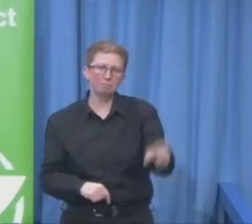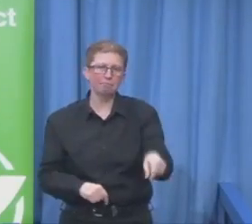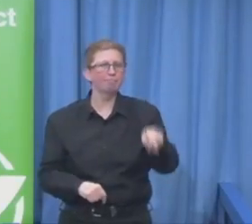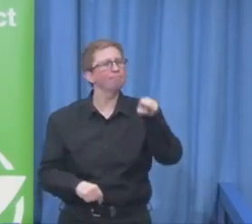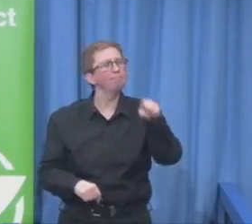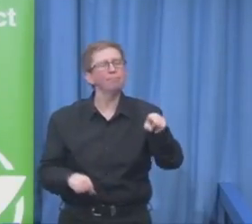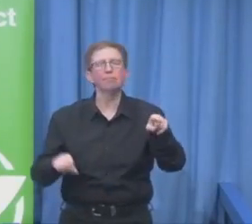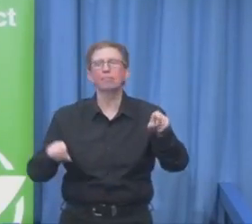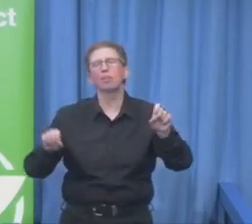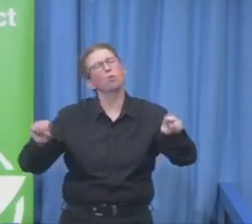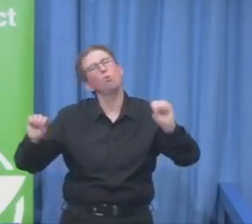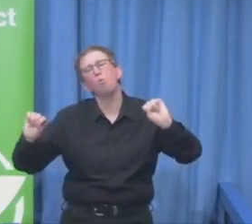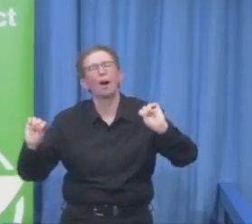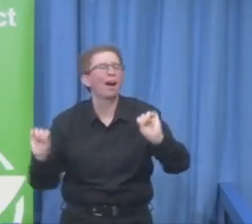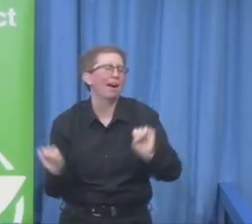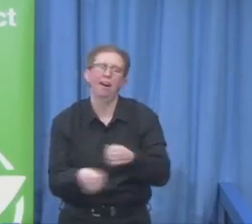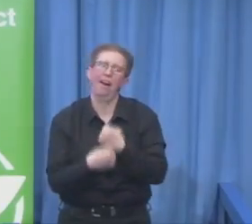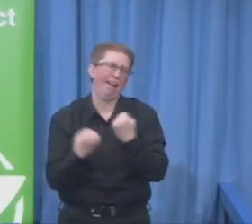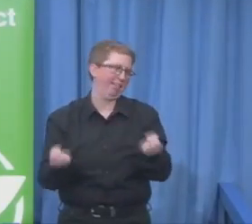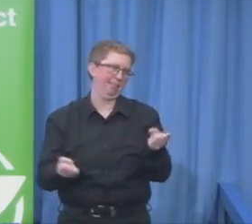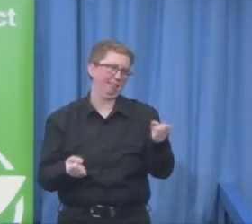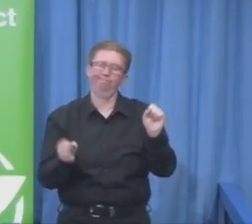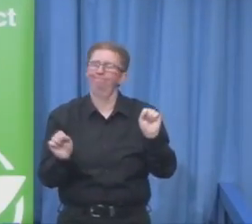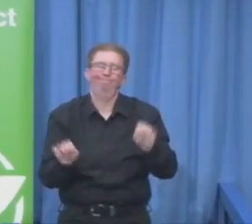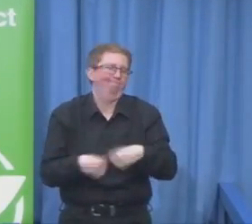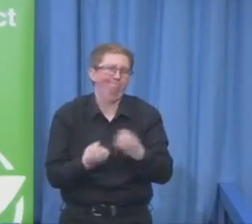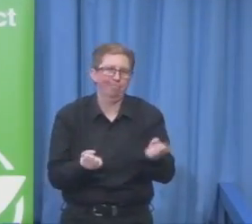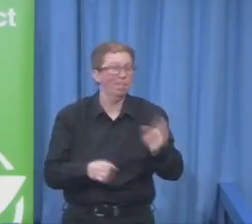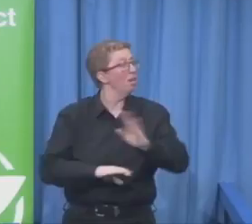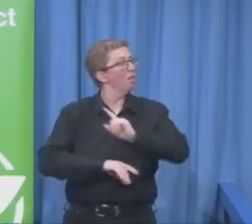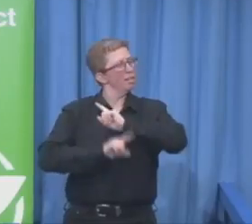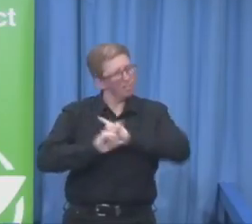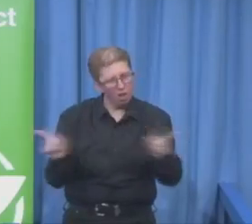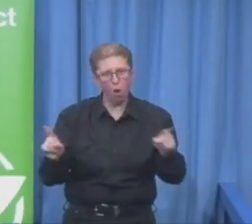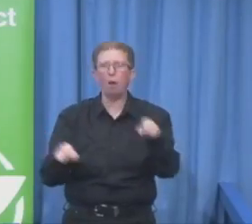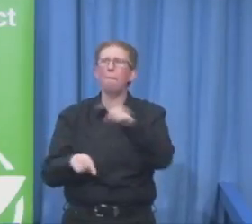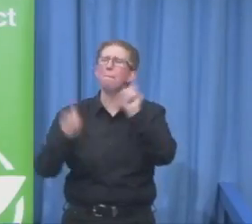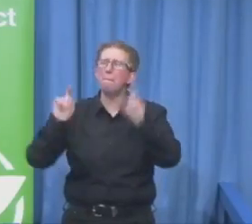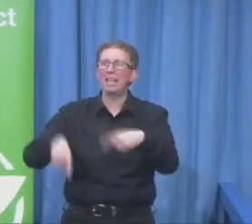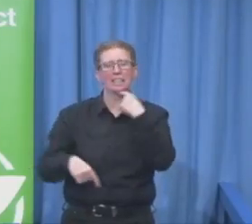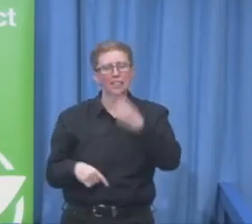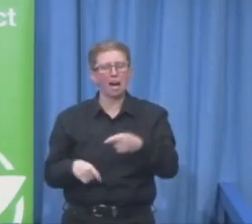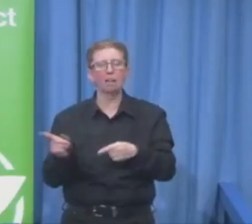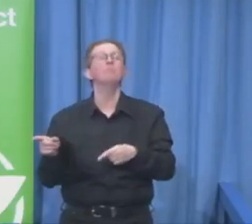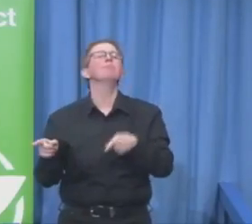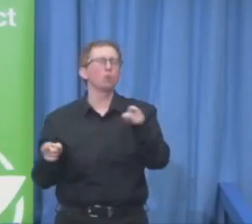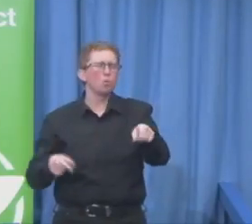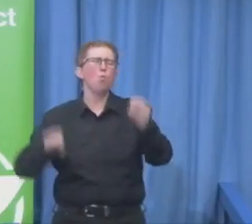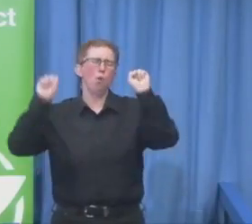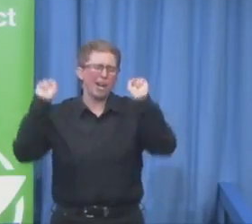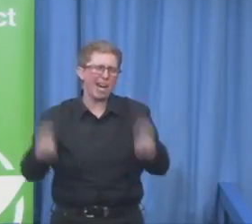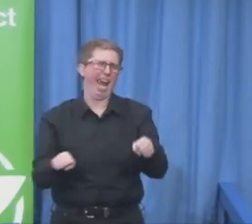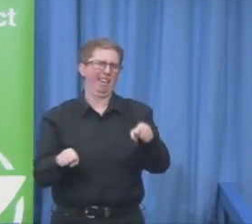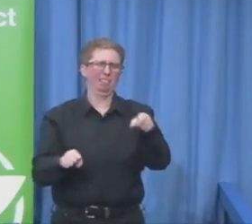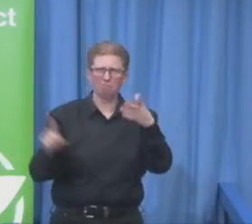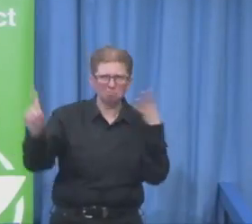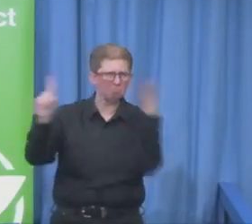Professor, can I call upon you next? Thank you. Good morning, everybody. My name is